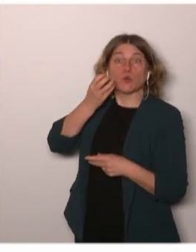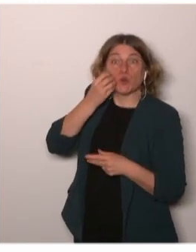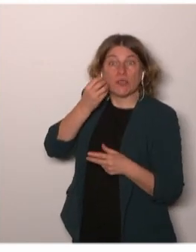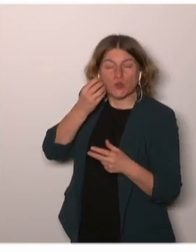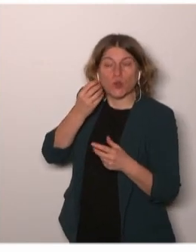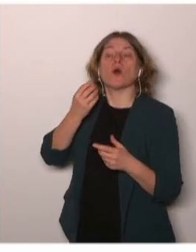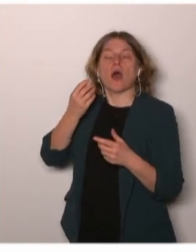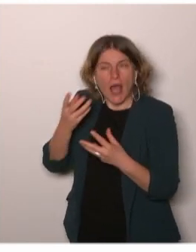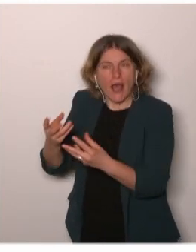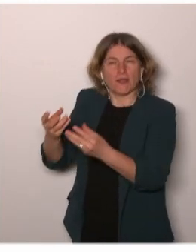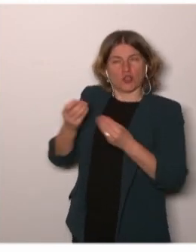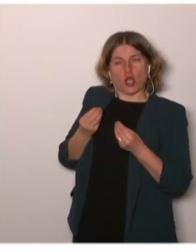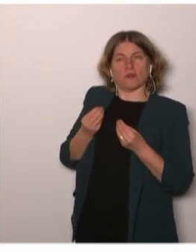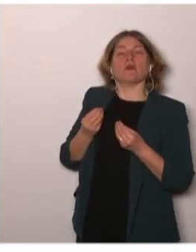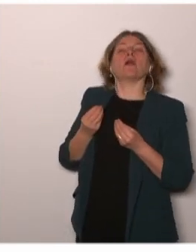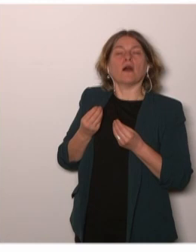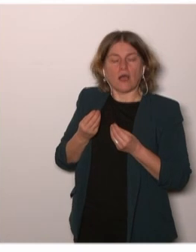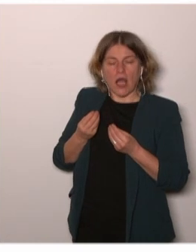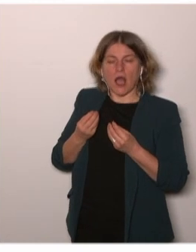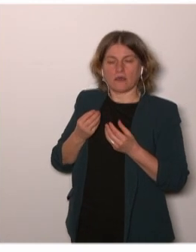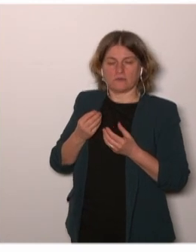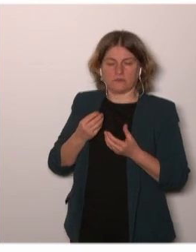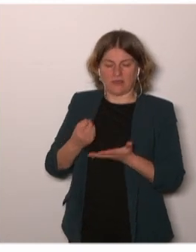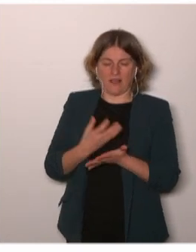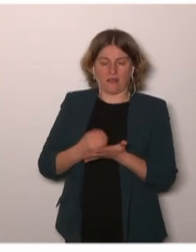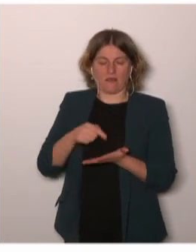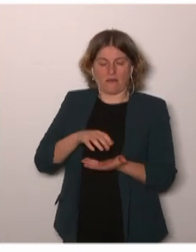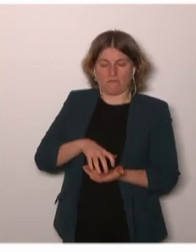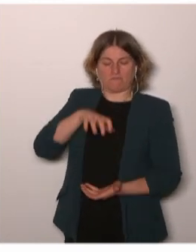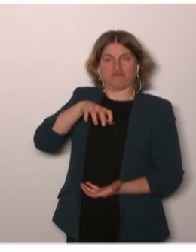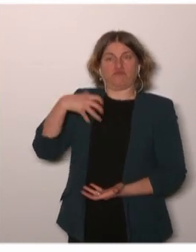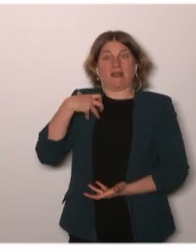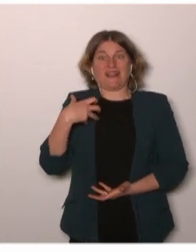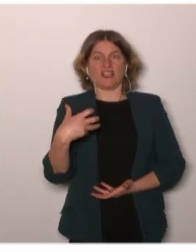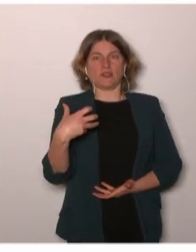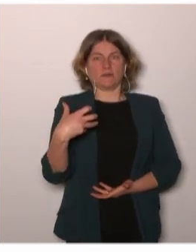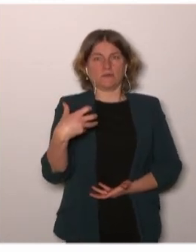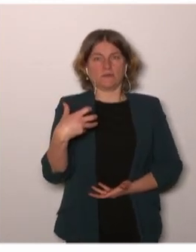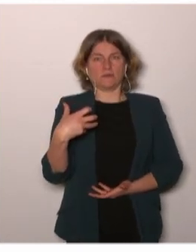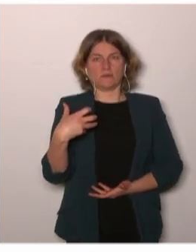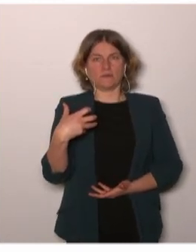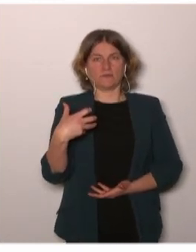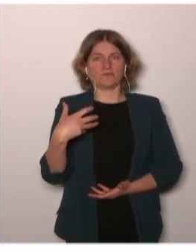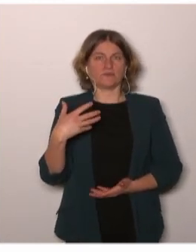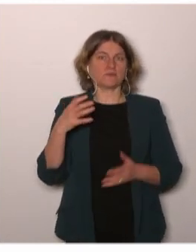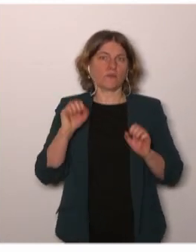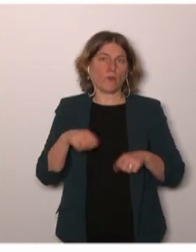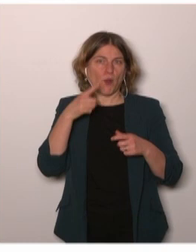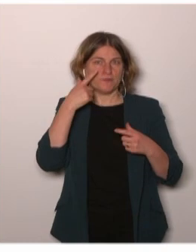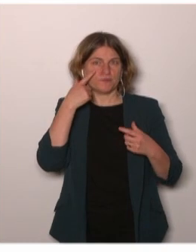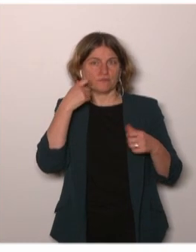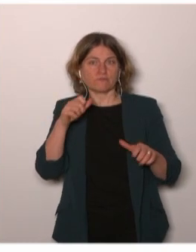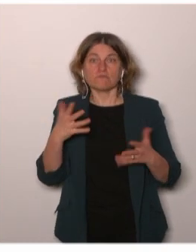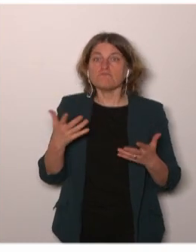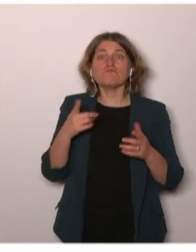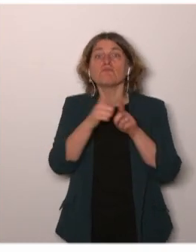this real world data and I think it's visible we are all randomized every day by Google and so on for a number of questions